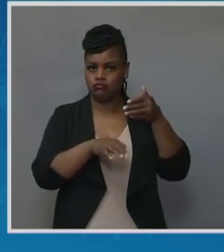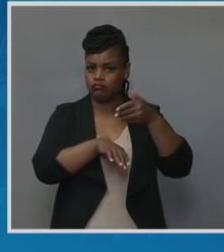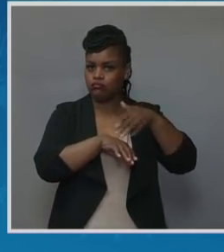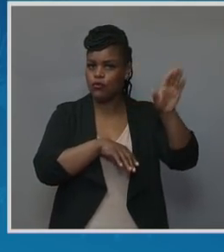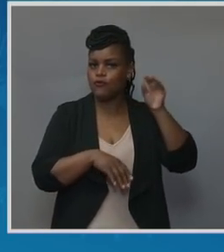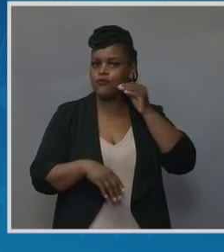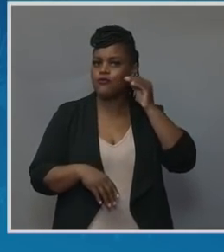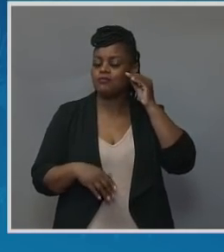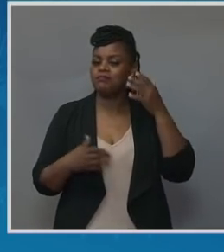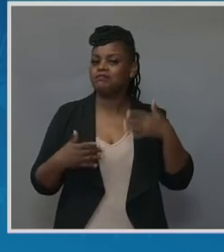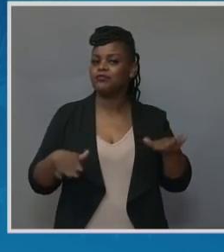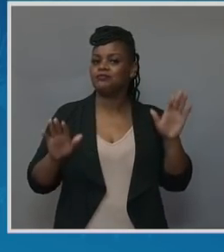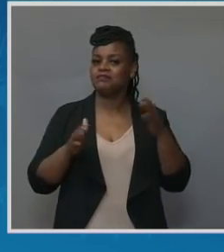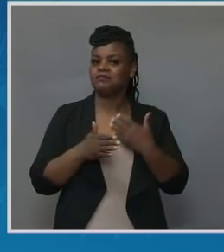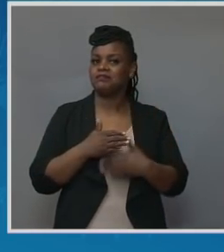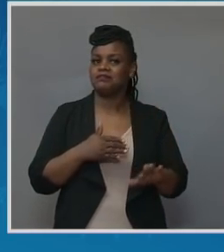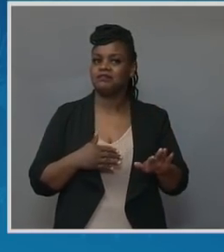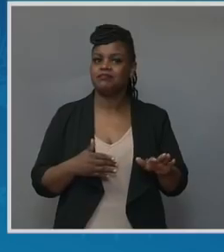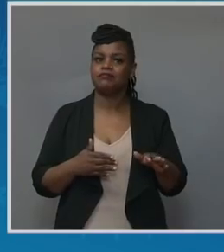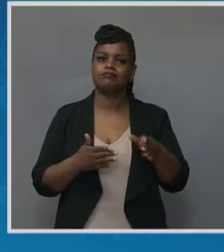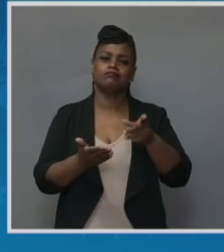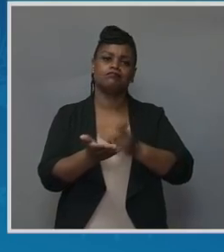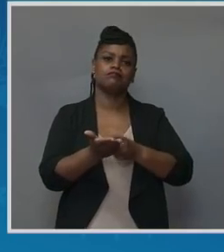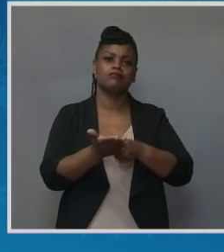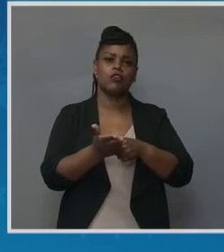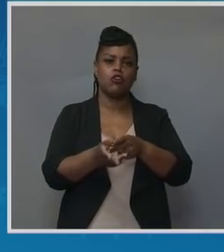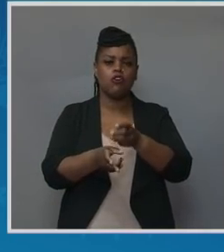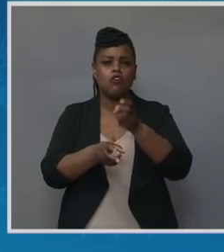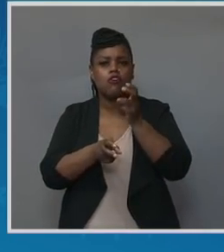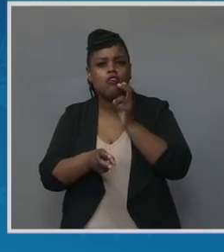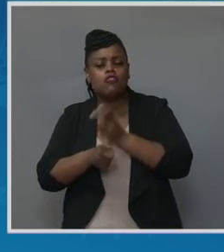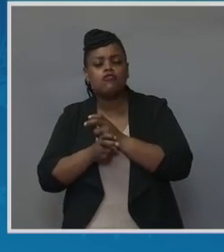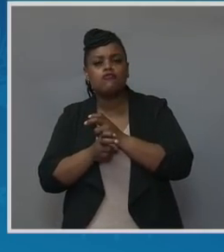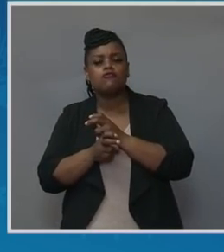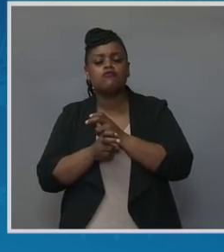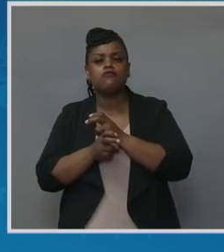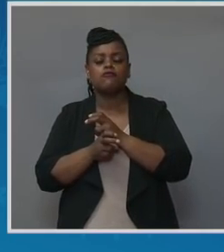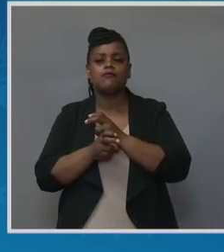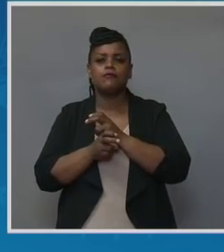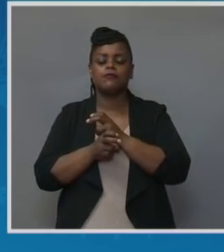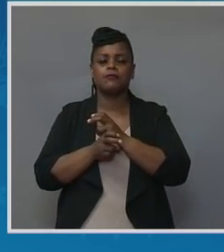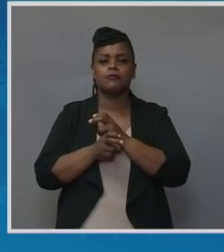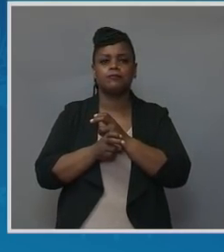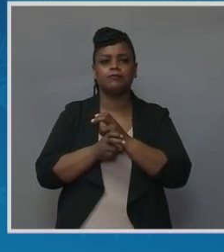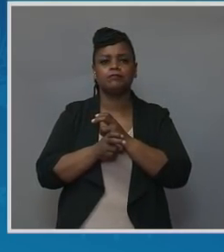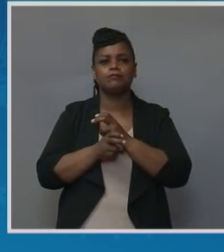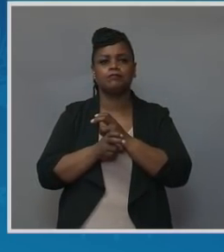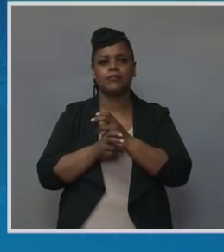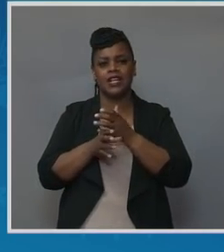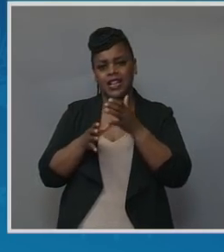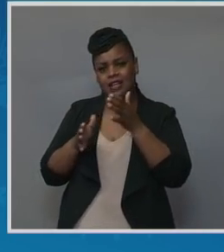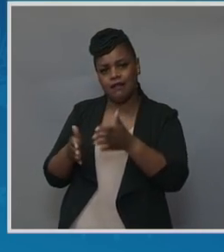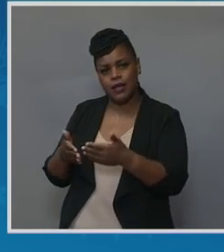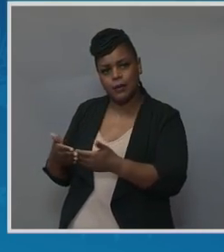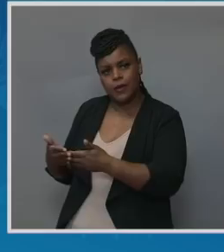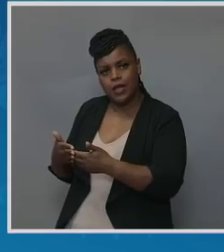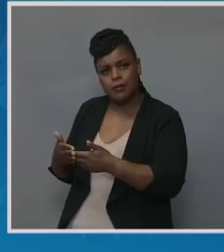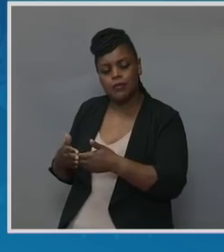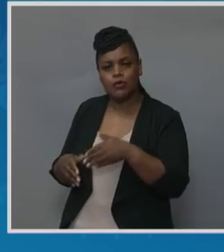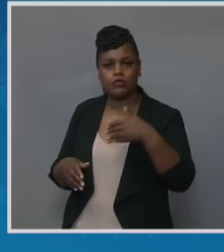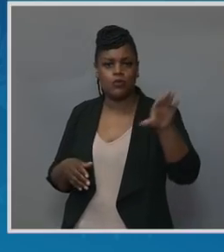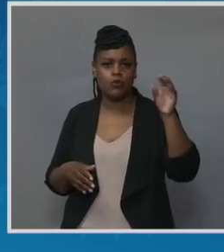She talked about how hard it was having all these concerns about leaving the baby to come home. She would talk about feeling